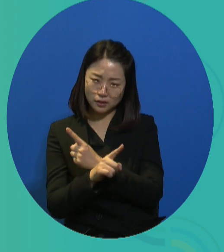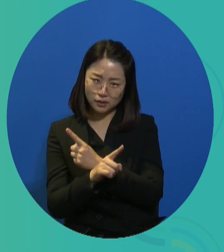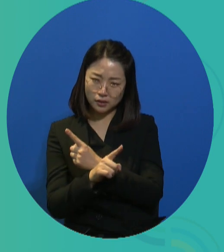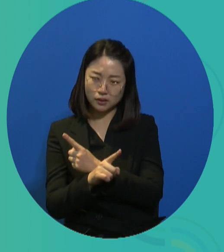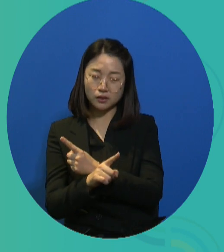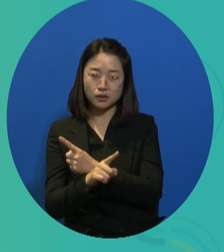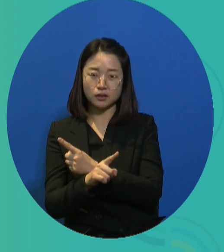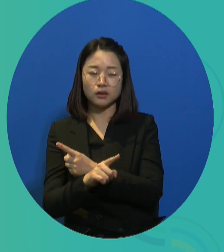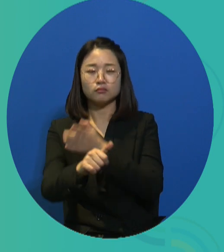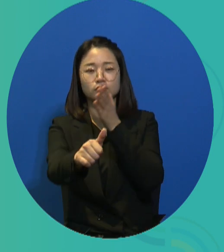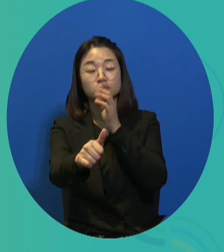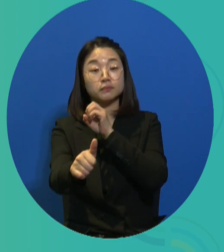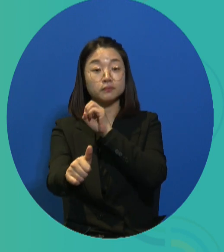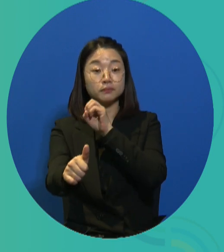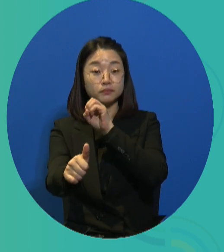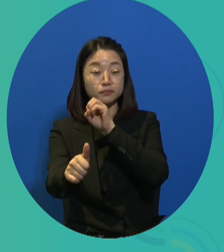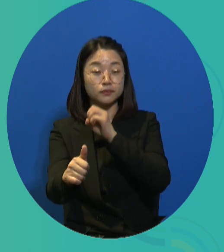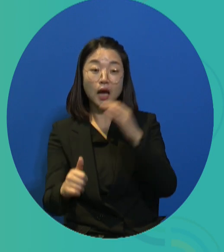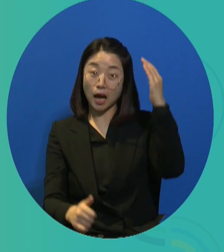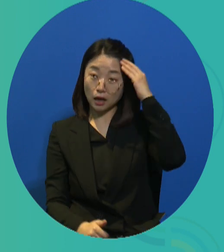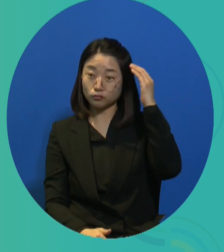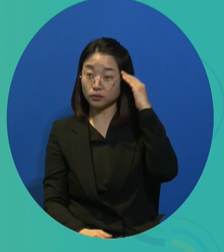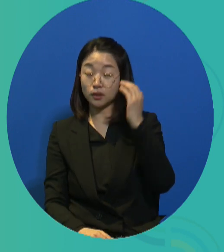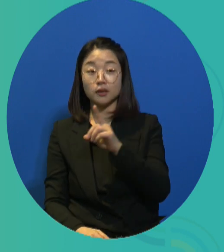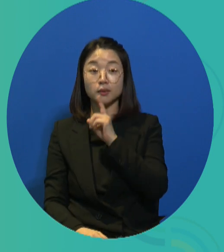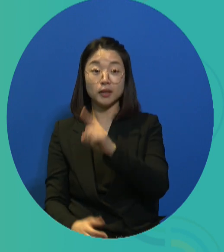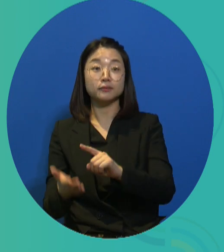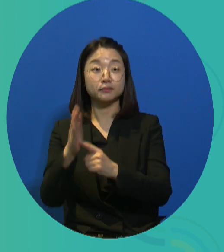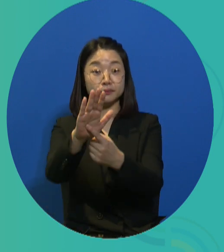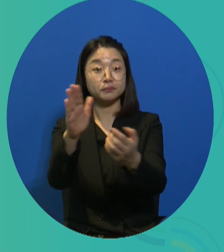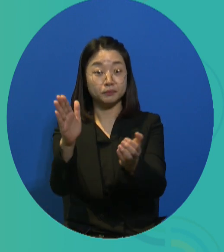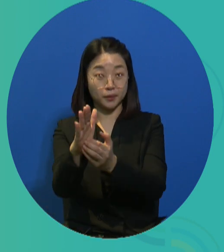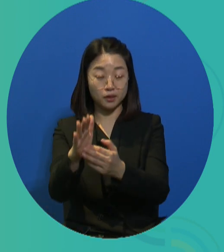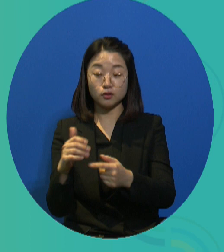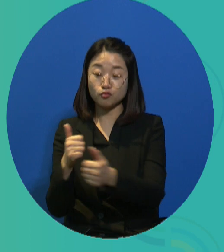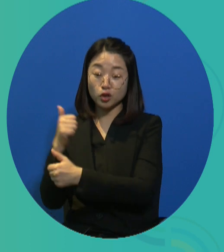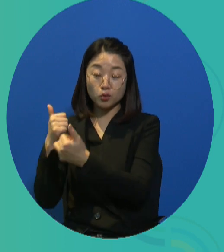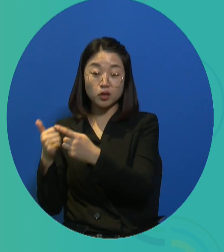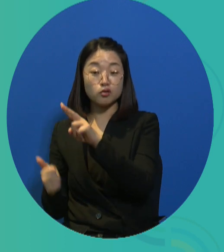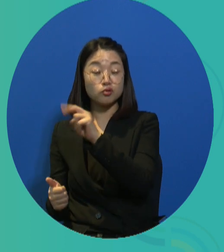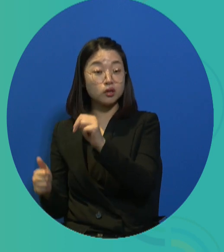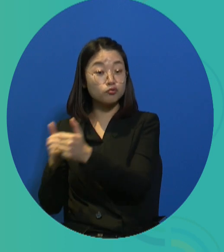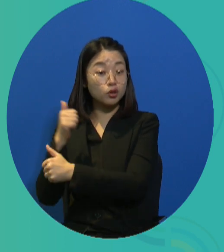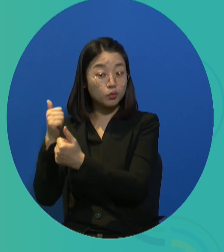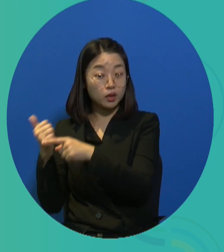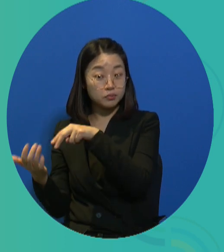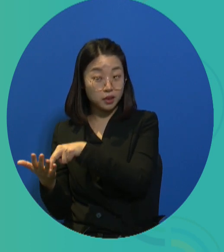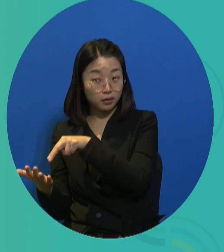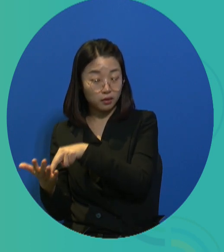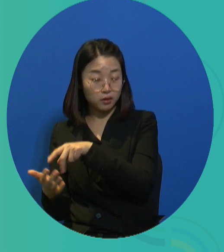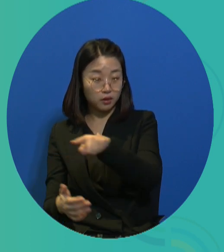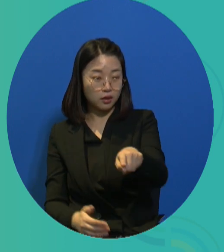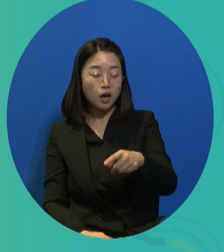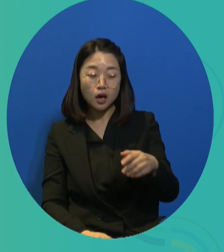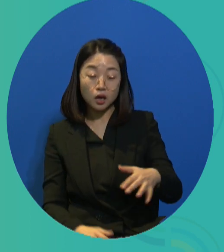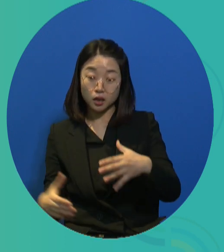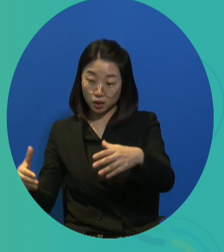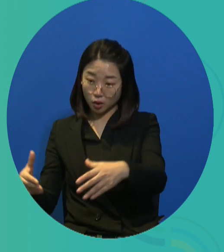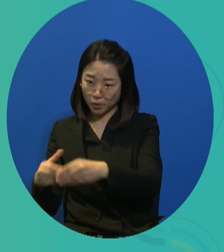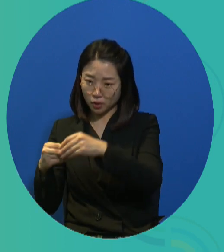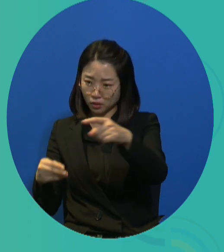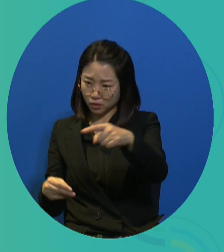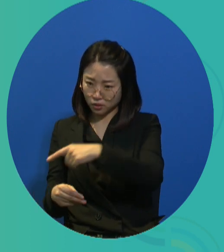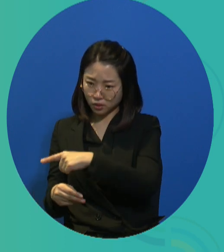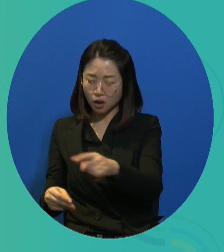recommending the Korean government to continue to make efforts for awareness raising. In particular,